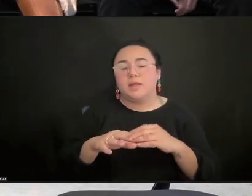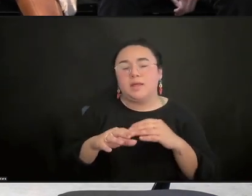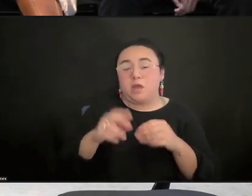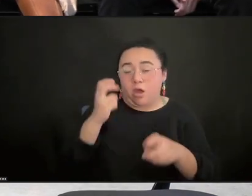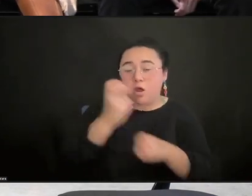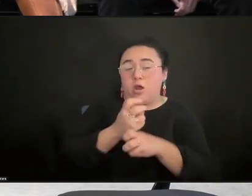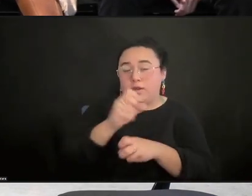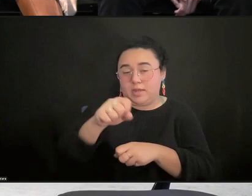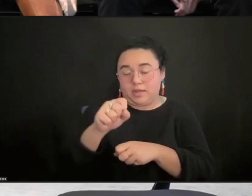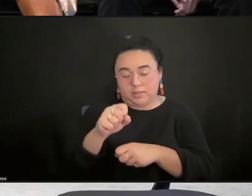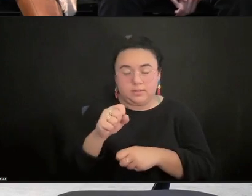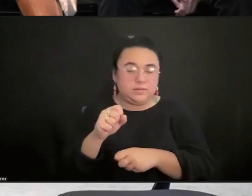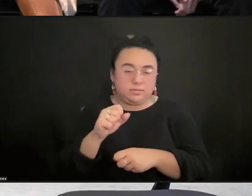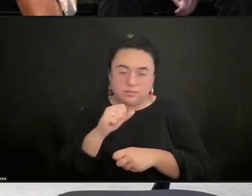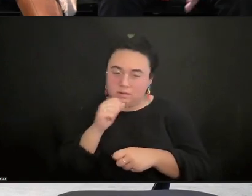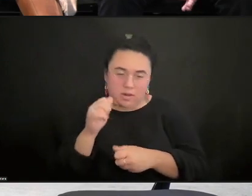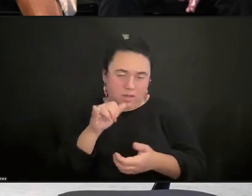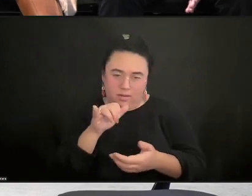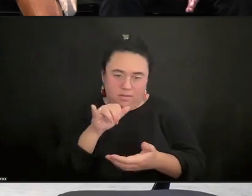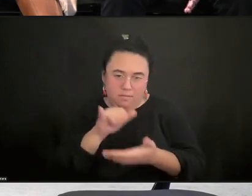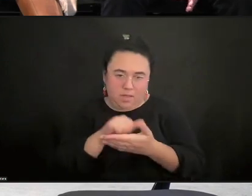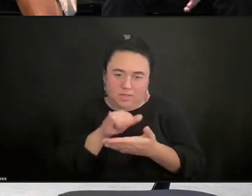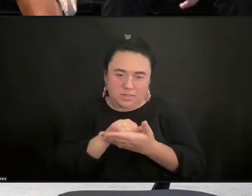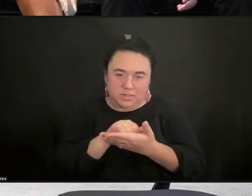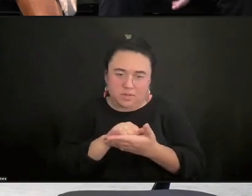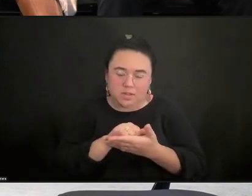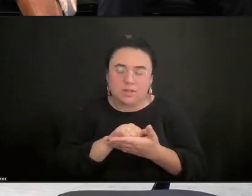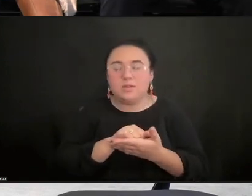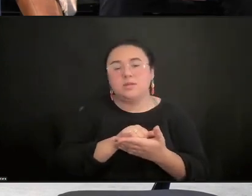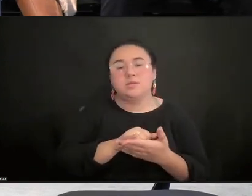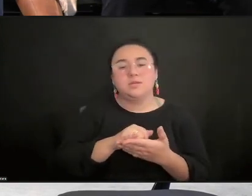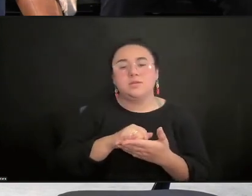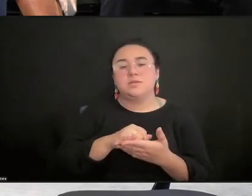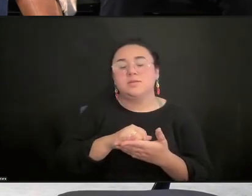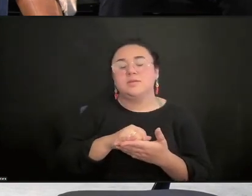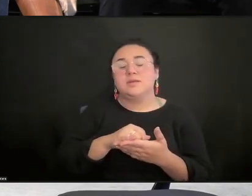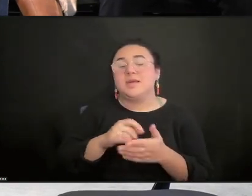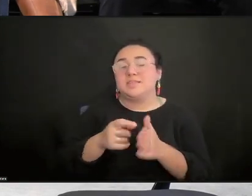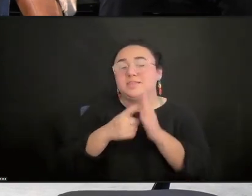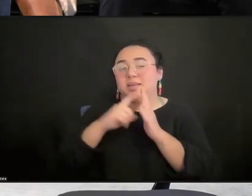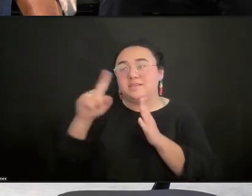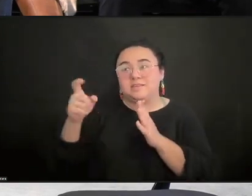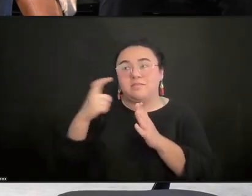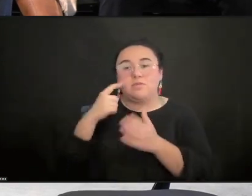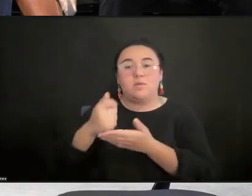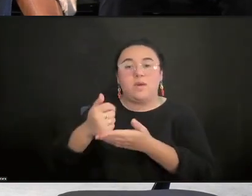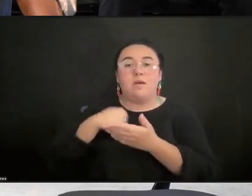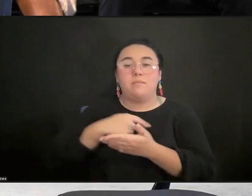of the visas for the rest of us. That's what I had to say. Hear, hear. Thank you.